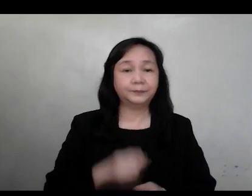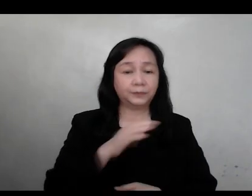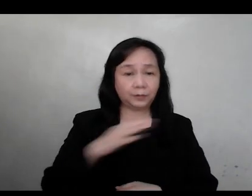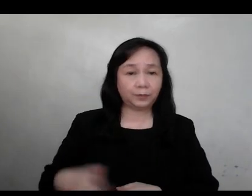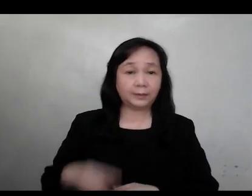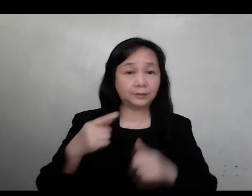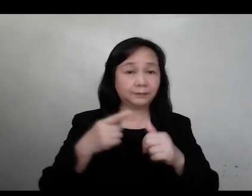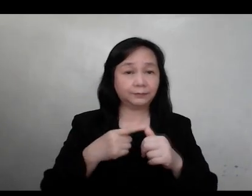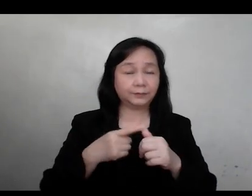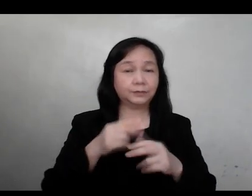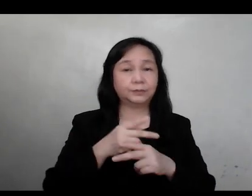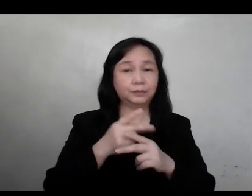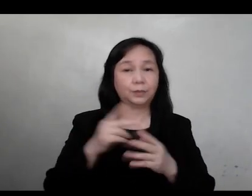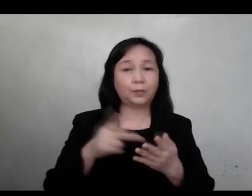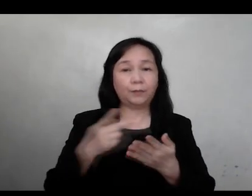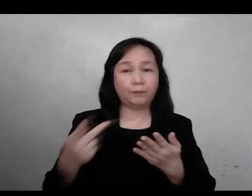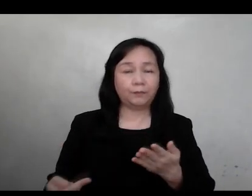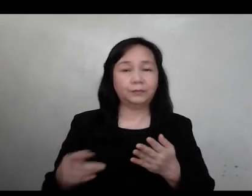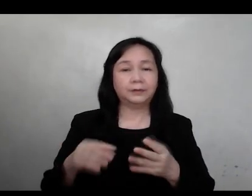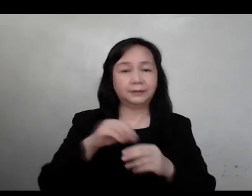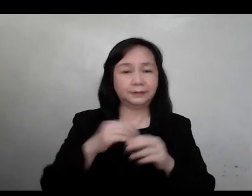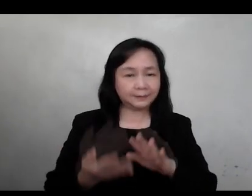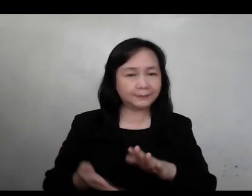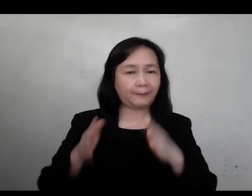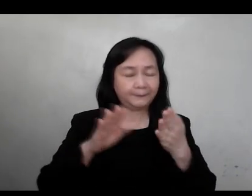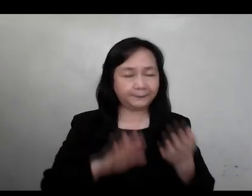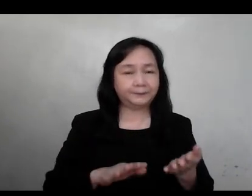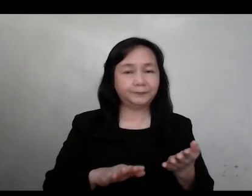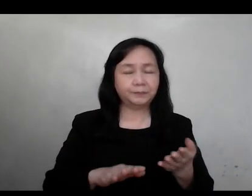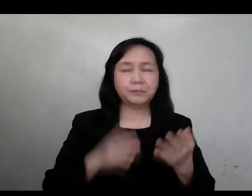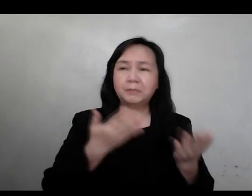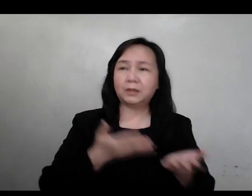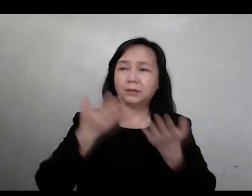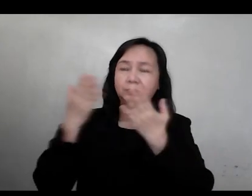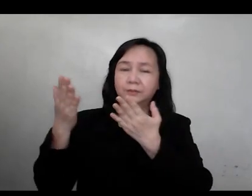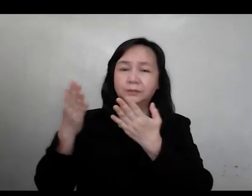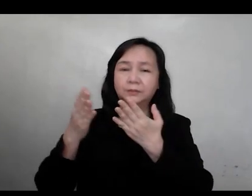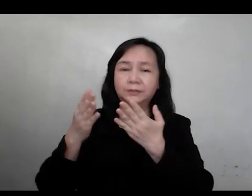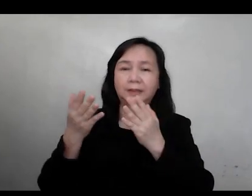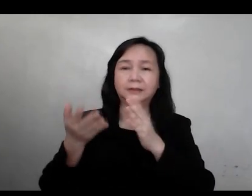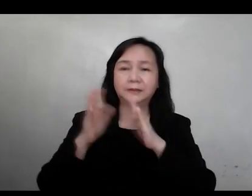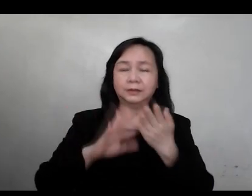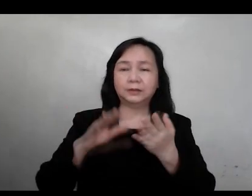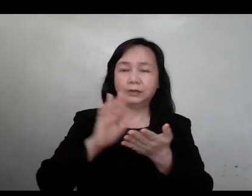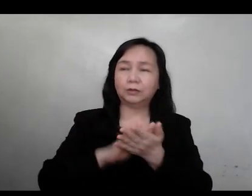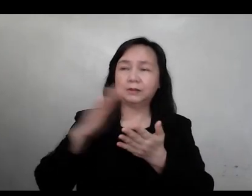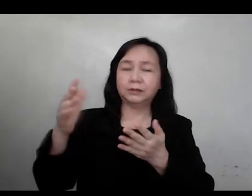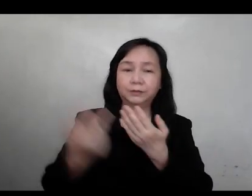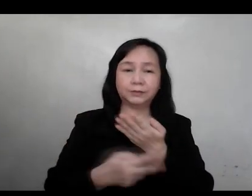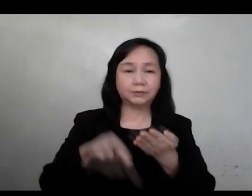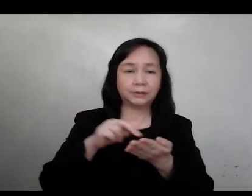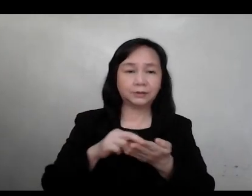Christ, firstfruits of those fallen asleep in death, bring all who have died to the glory of the resurrection.